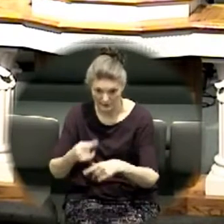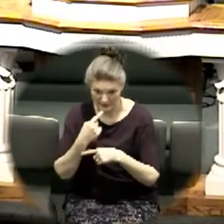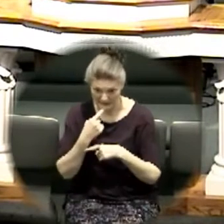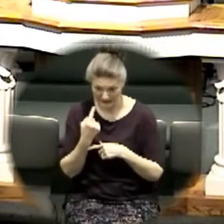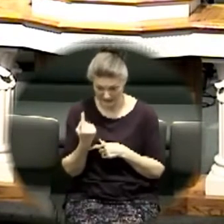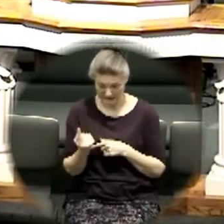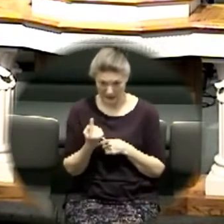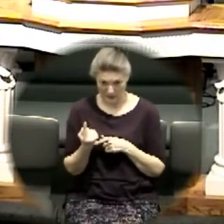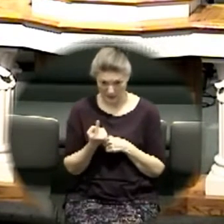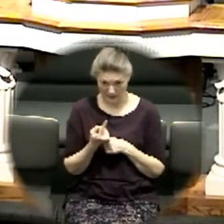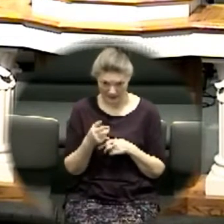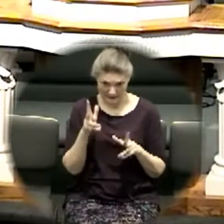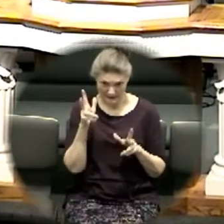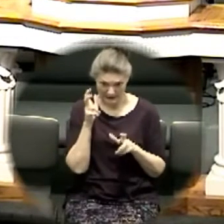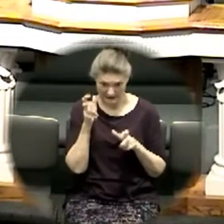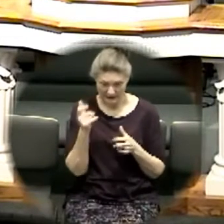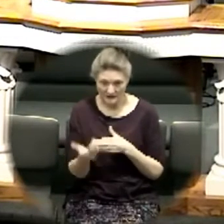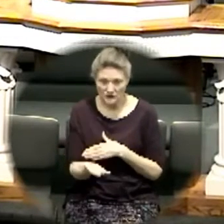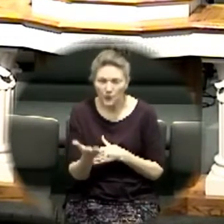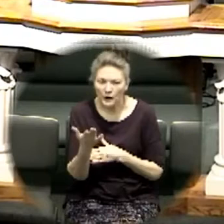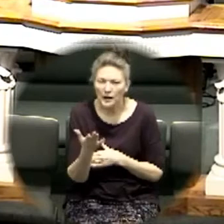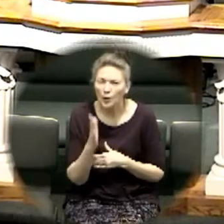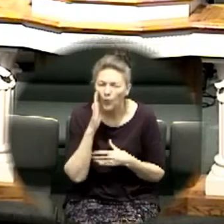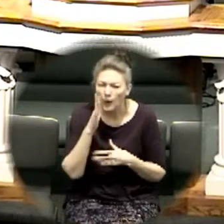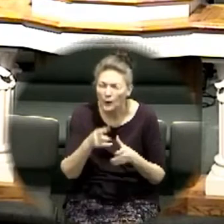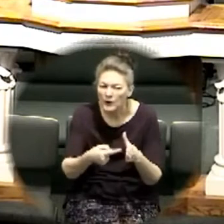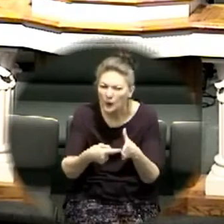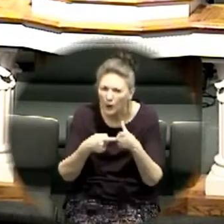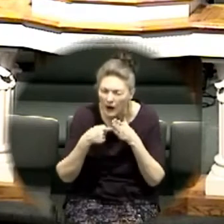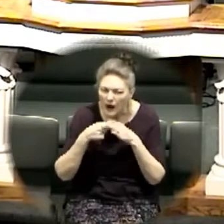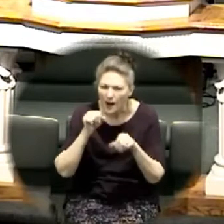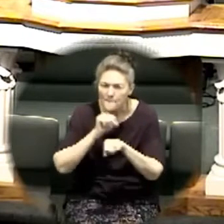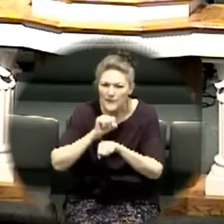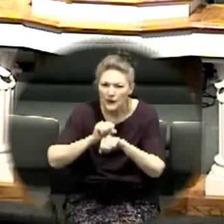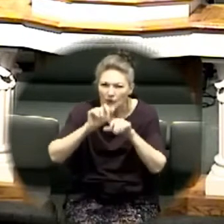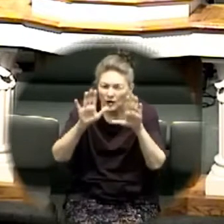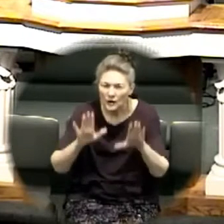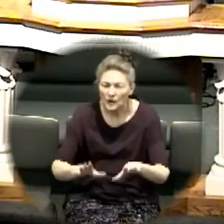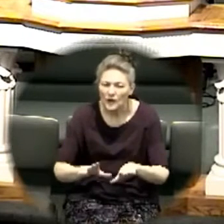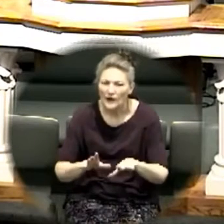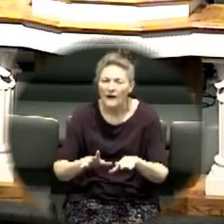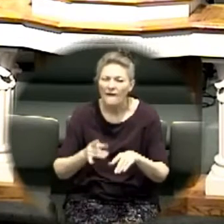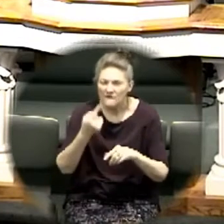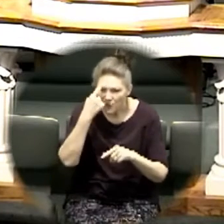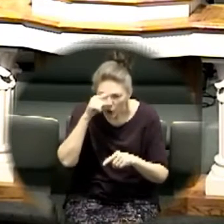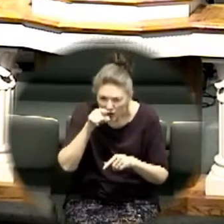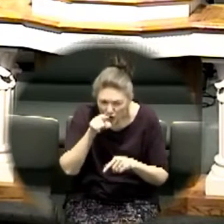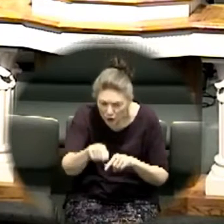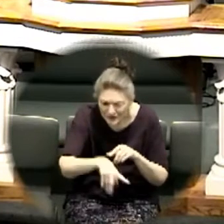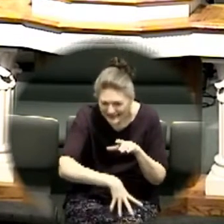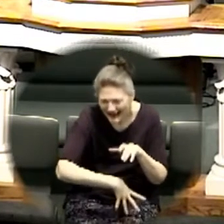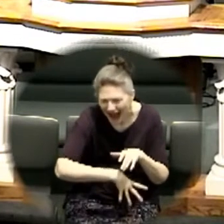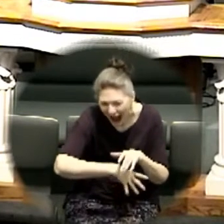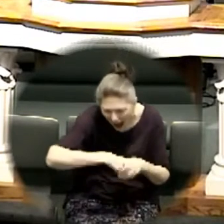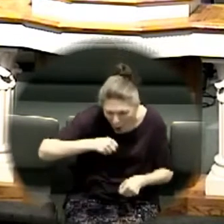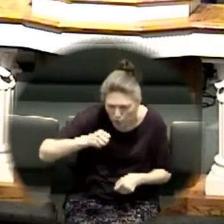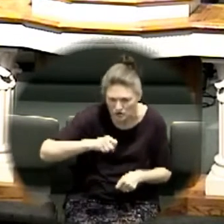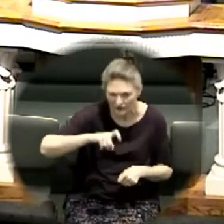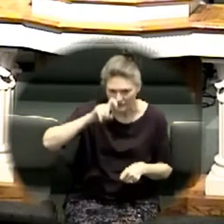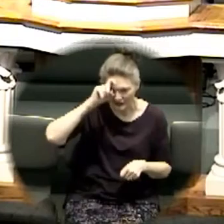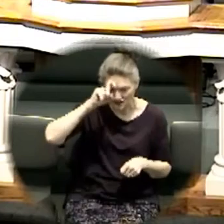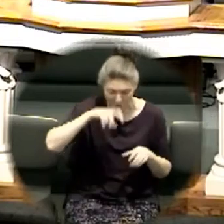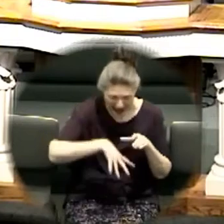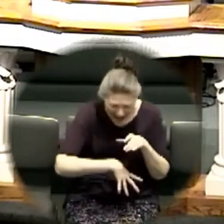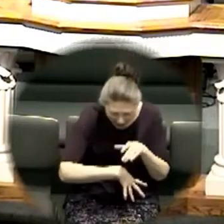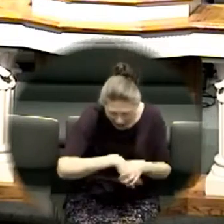tell somebody that's listening this morning that it's gonna take a miracle to get you out of Egypt it's gonna take an absolute miracle to get